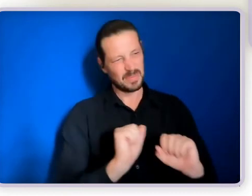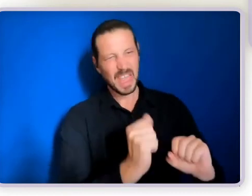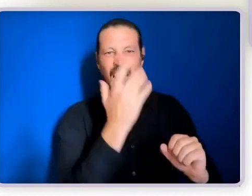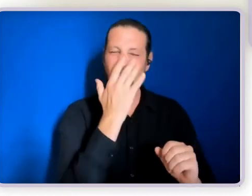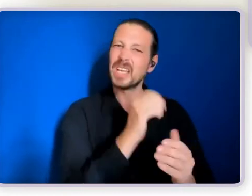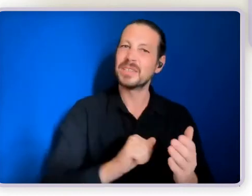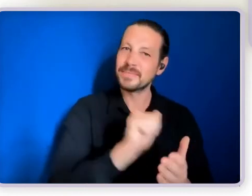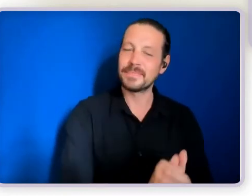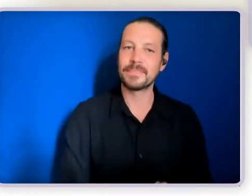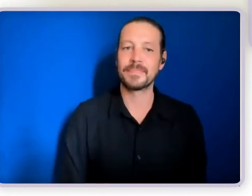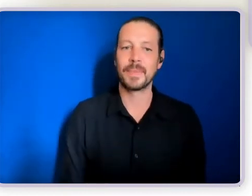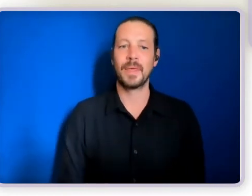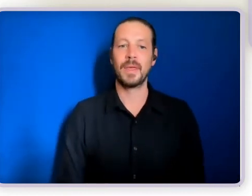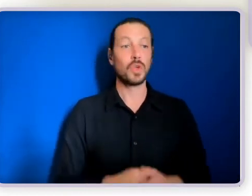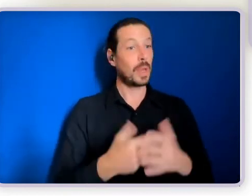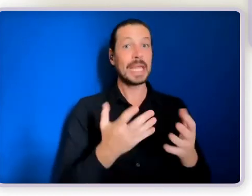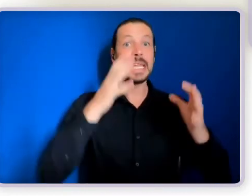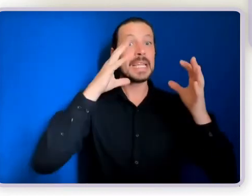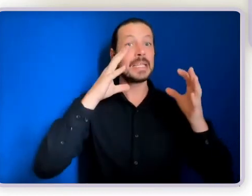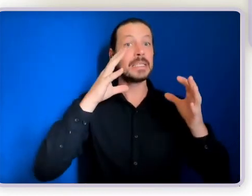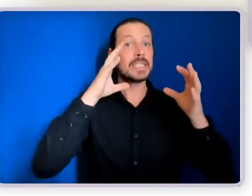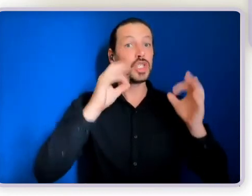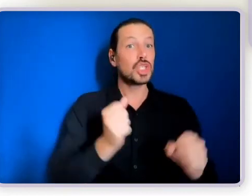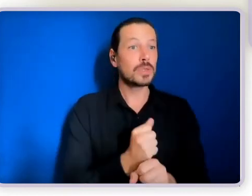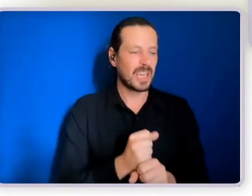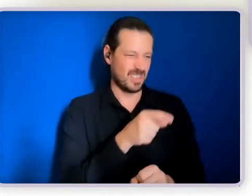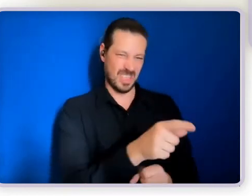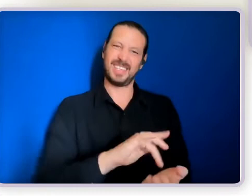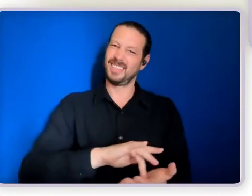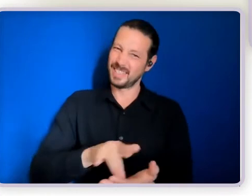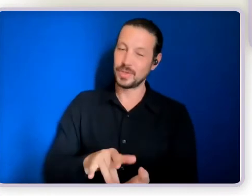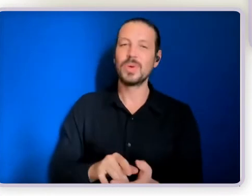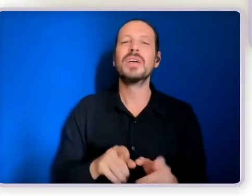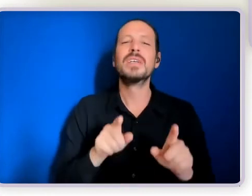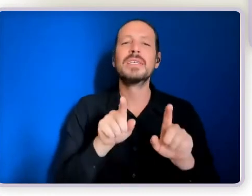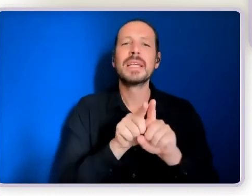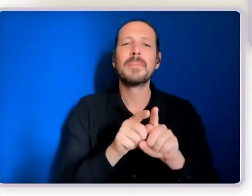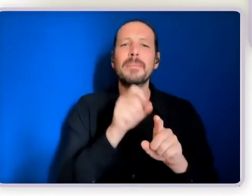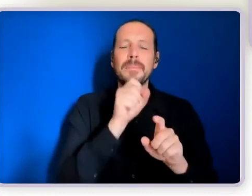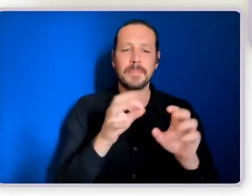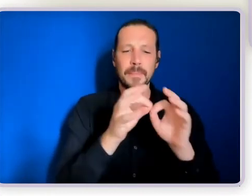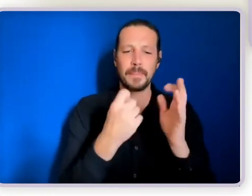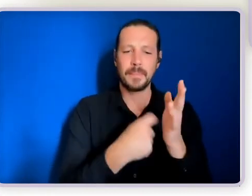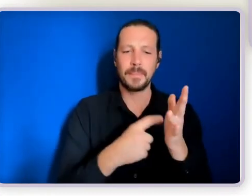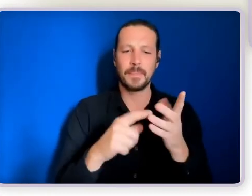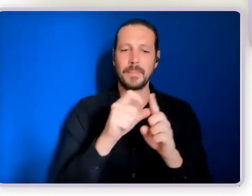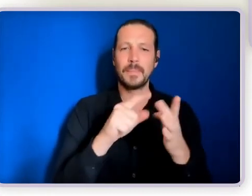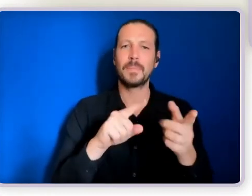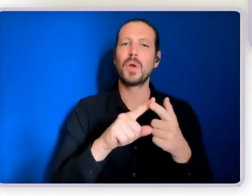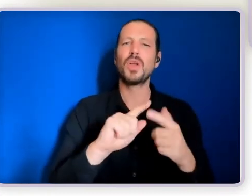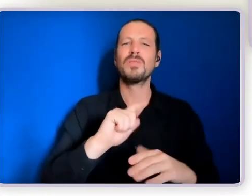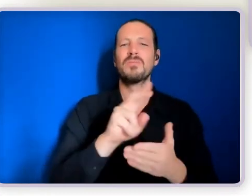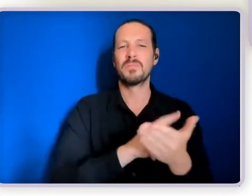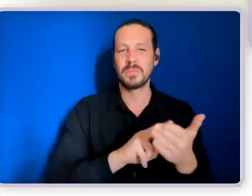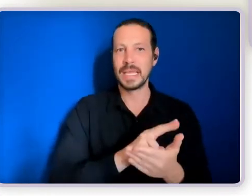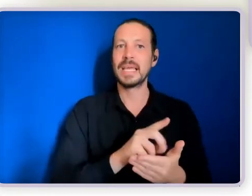center of decision-making and you heard that in Brodie's story you know conversation discussion